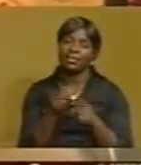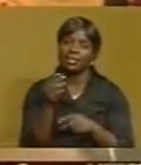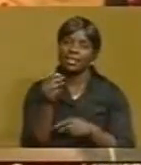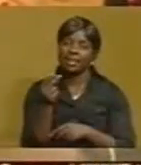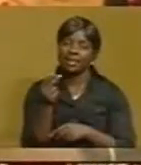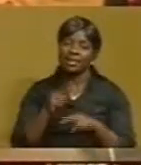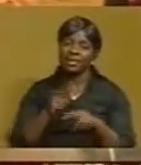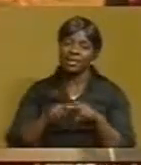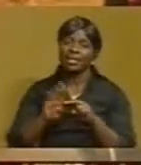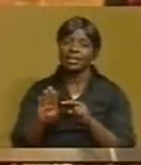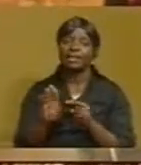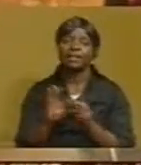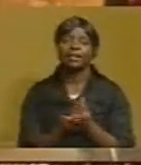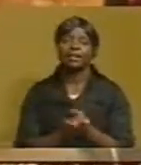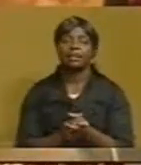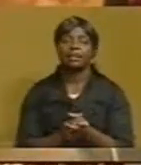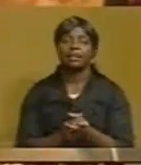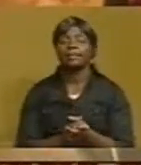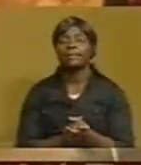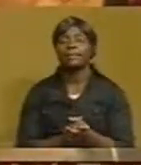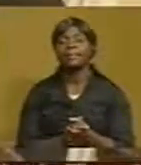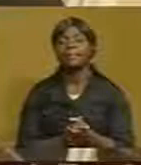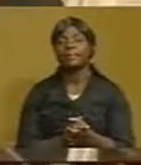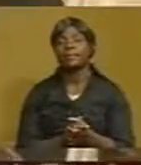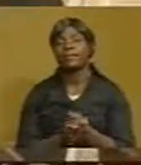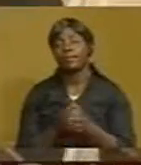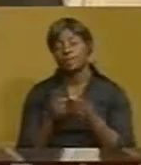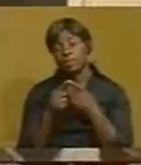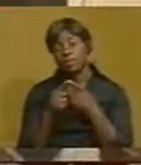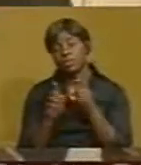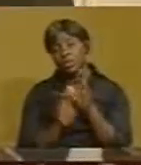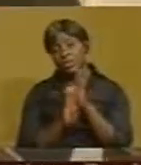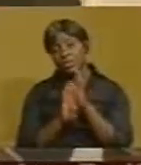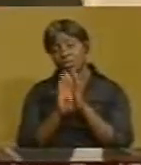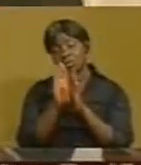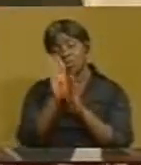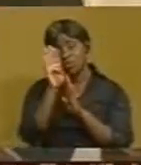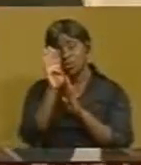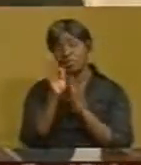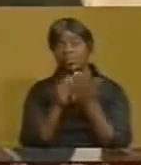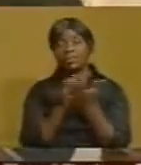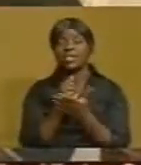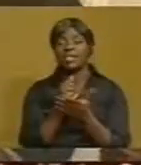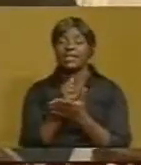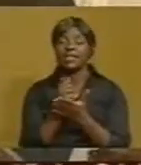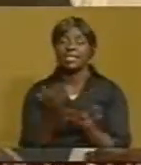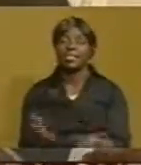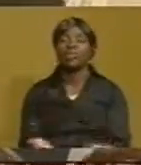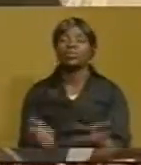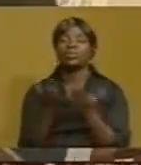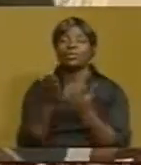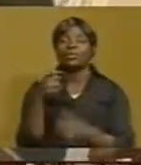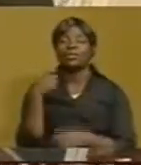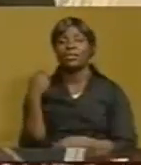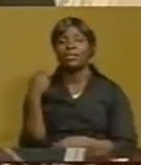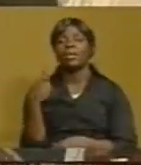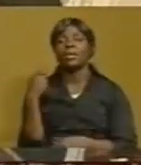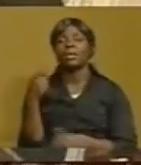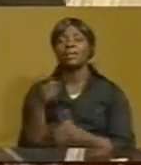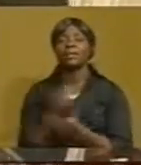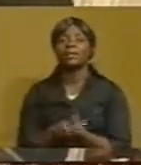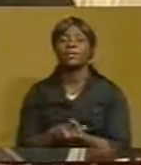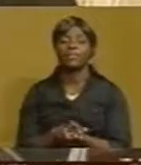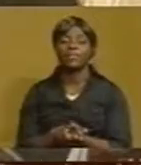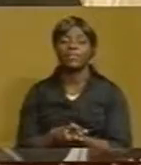independence from foreign sources for growth and development. Let us together create Malawi as a